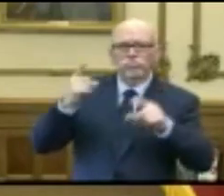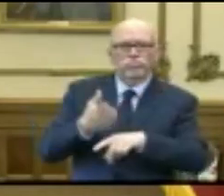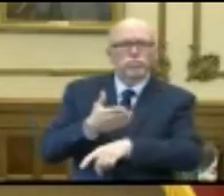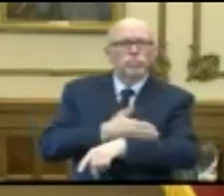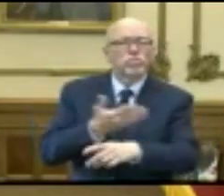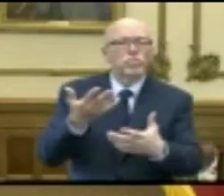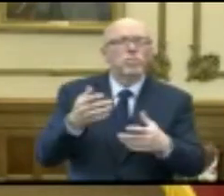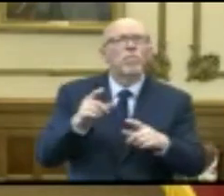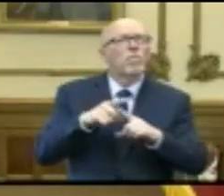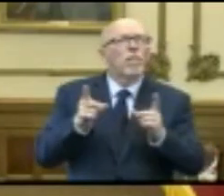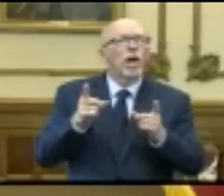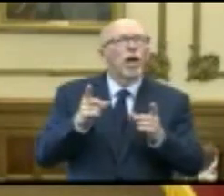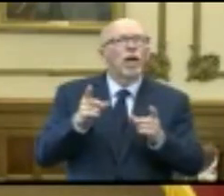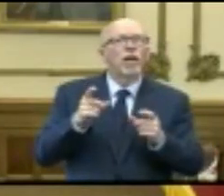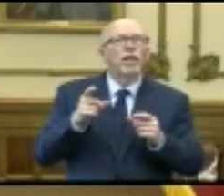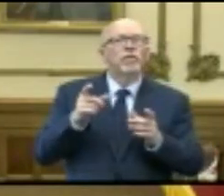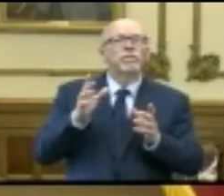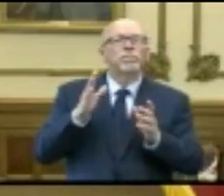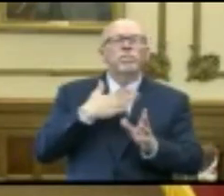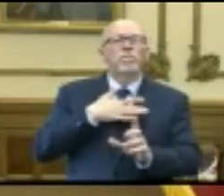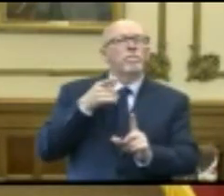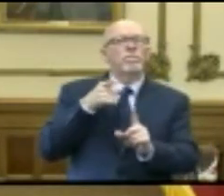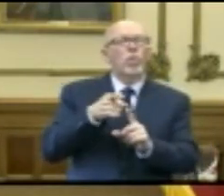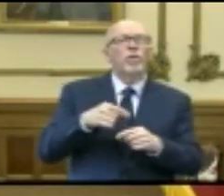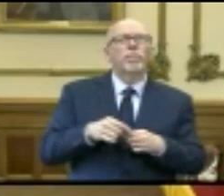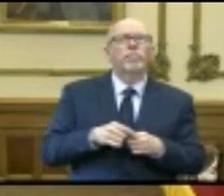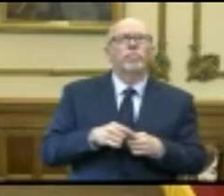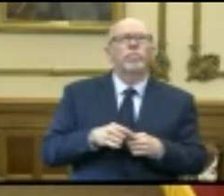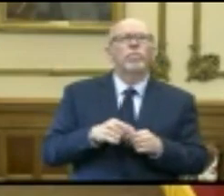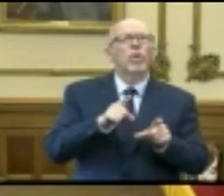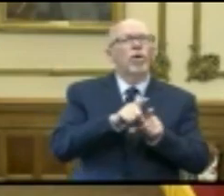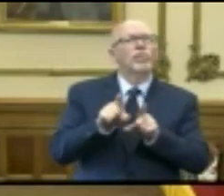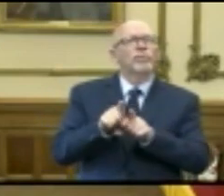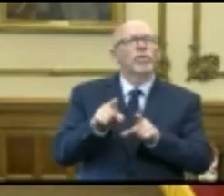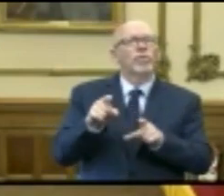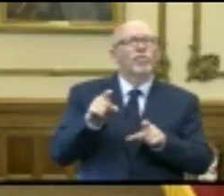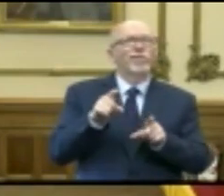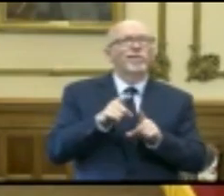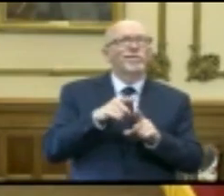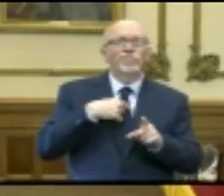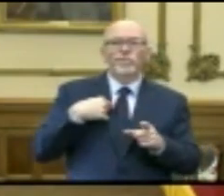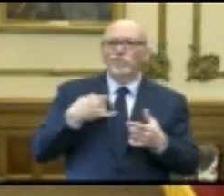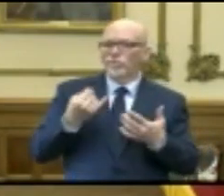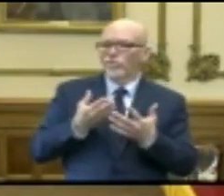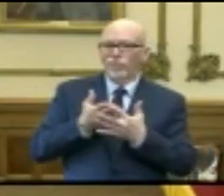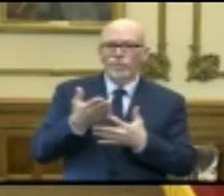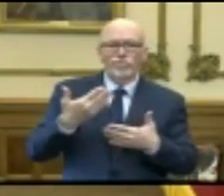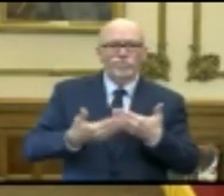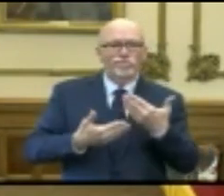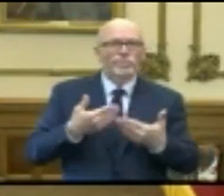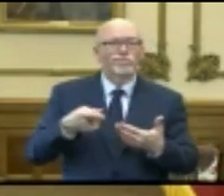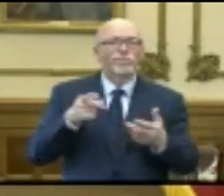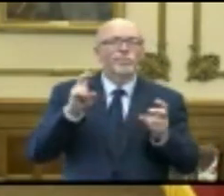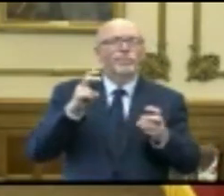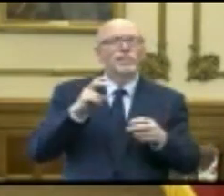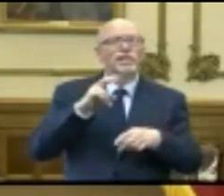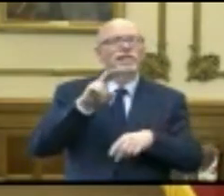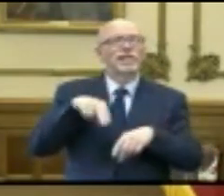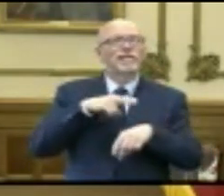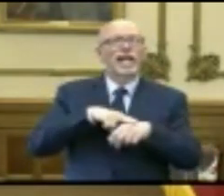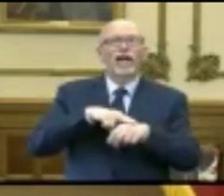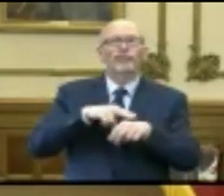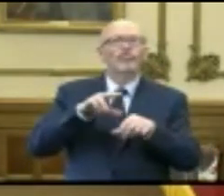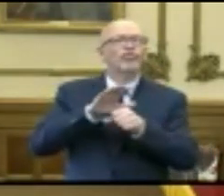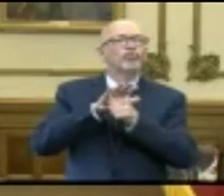But without putting too fine a point on it, we're also, as we undergo this, you might call it a sort of a national stress